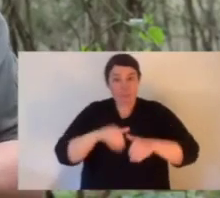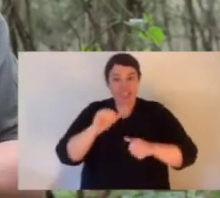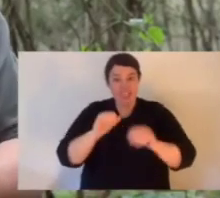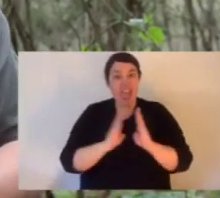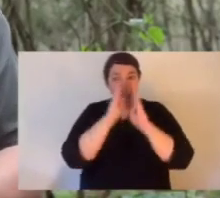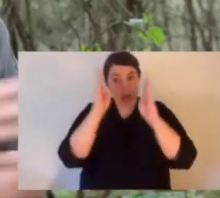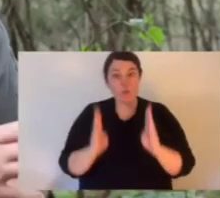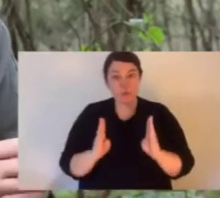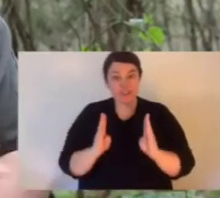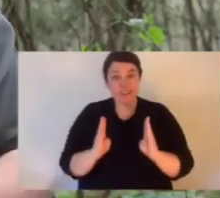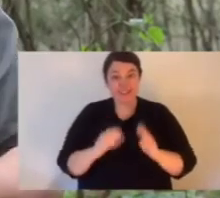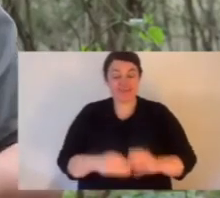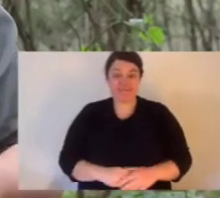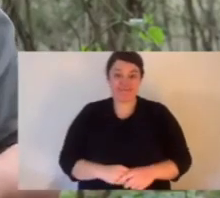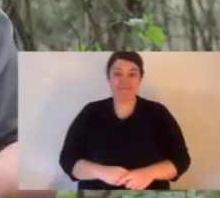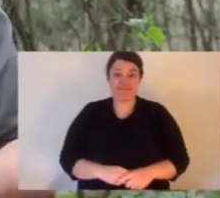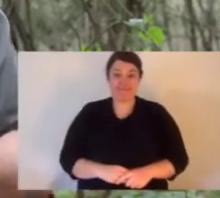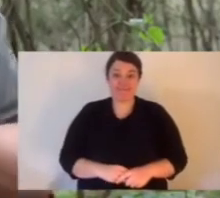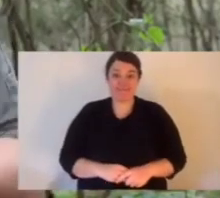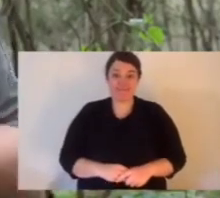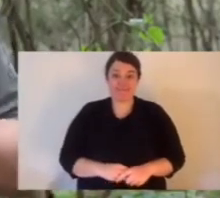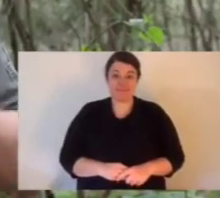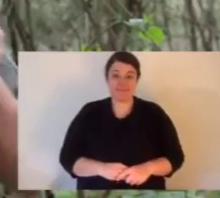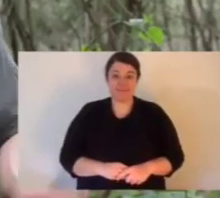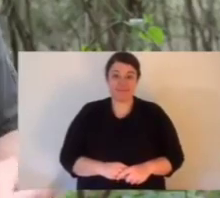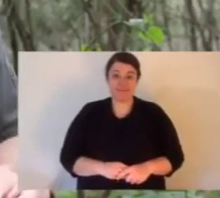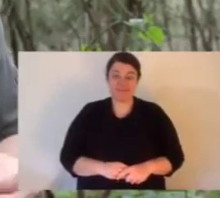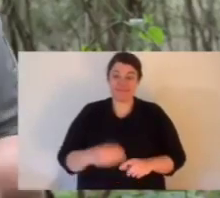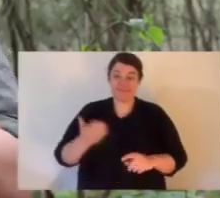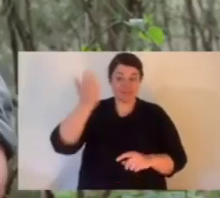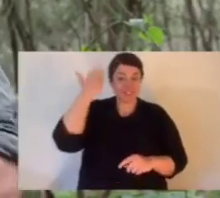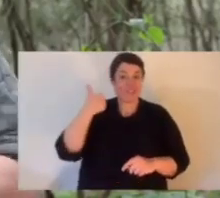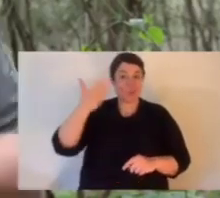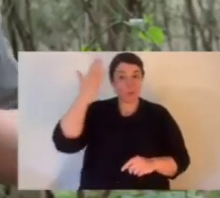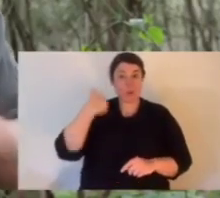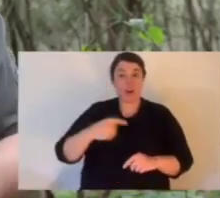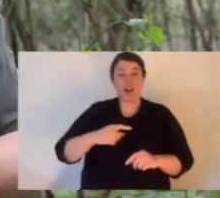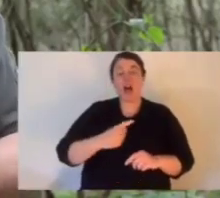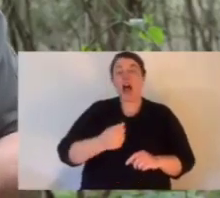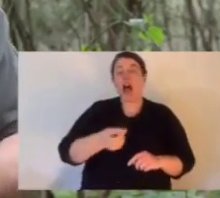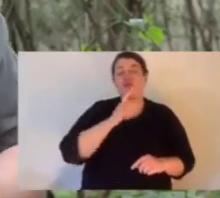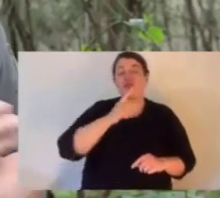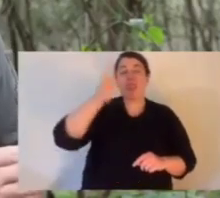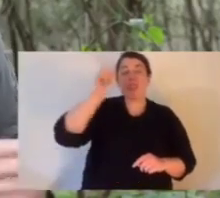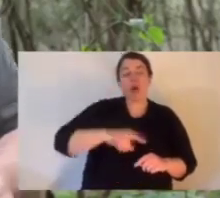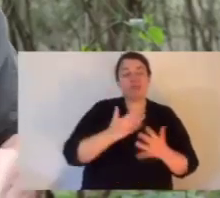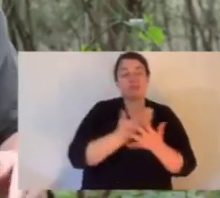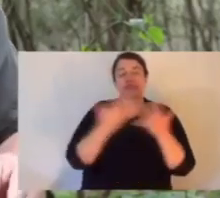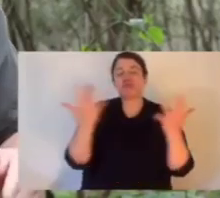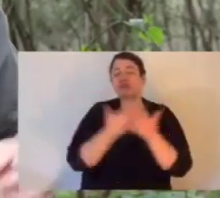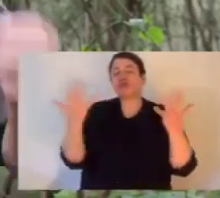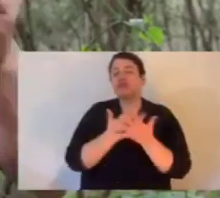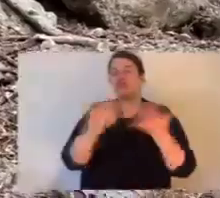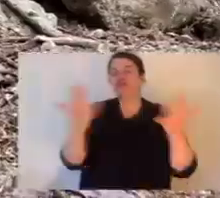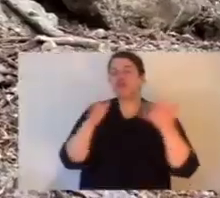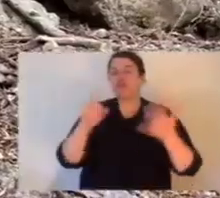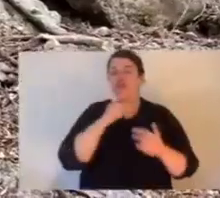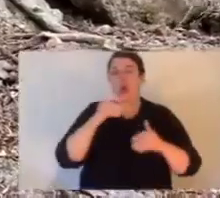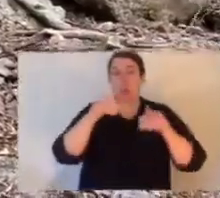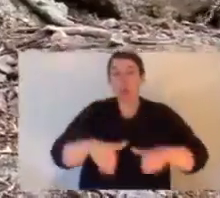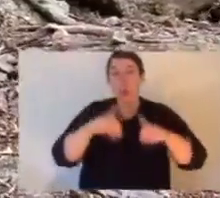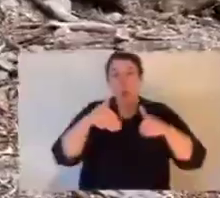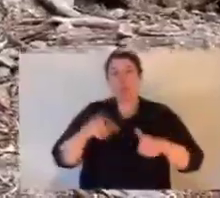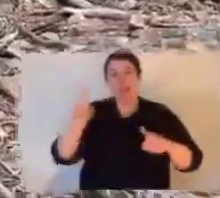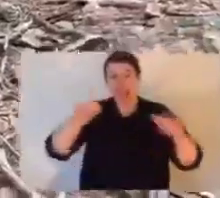thing is those terrible fires that we saw in eastern Australia at the beginning of this year. They burnt over